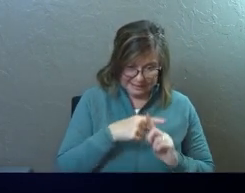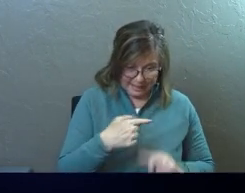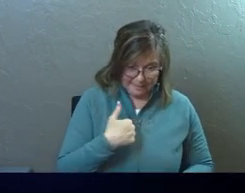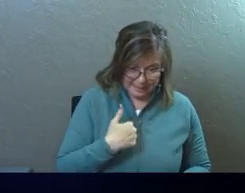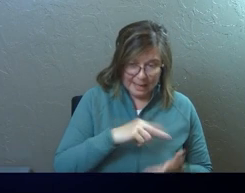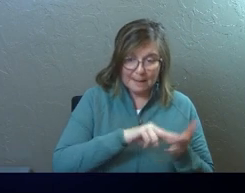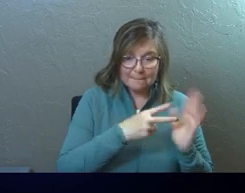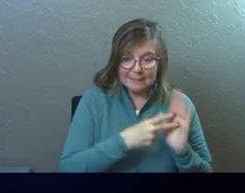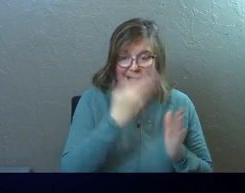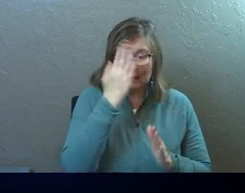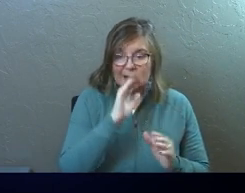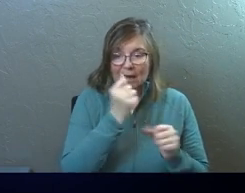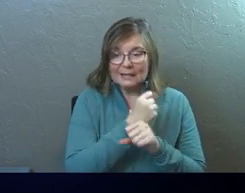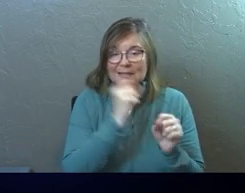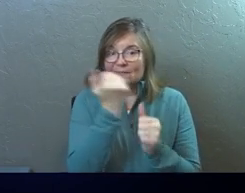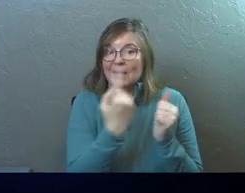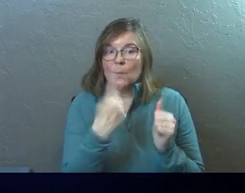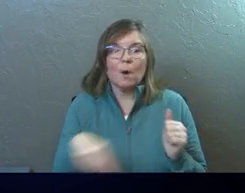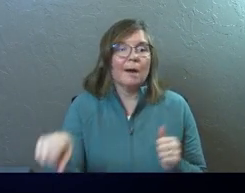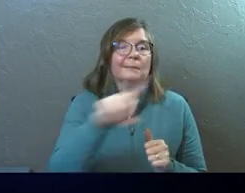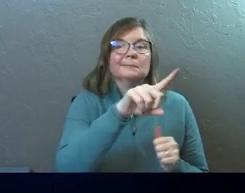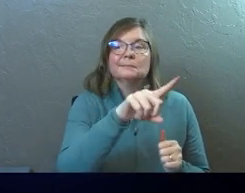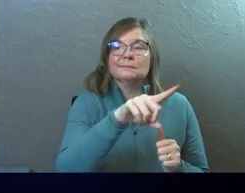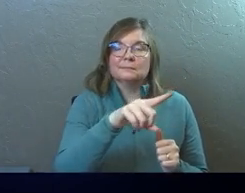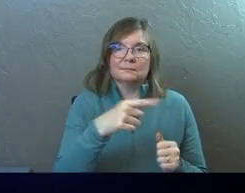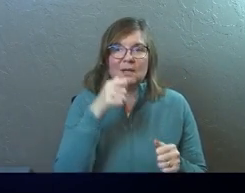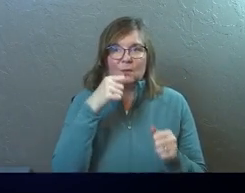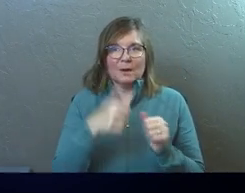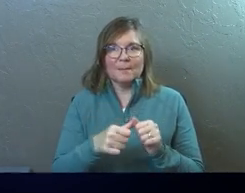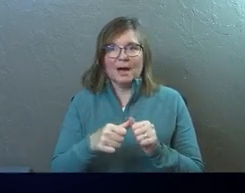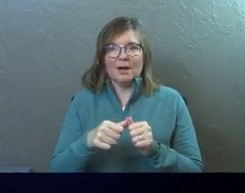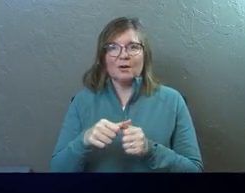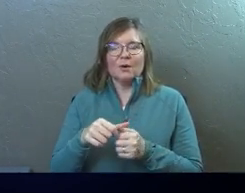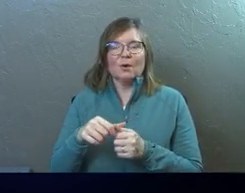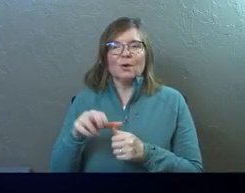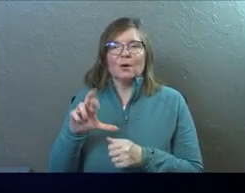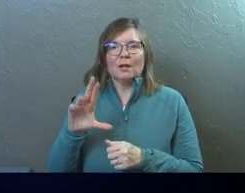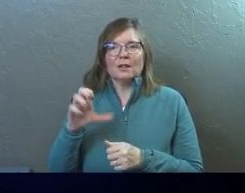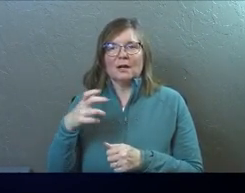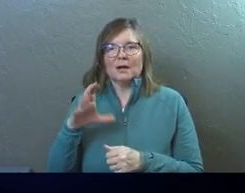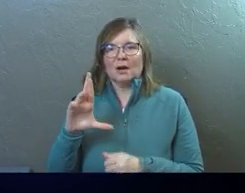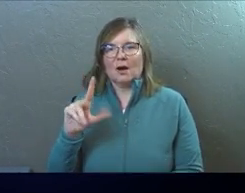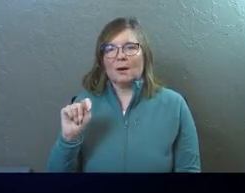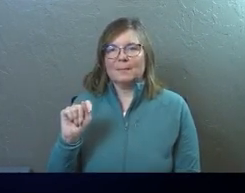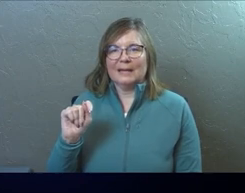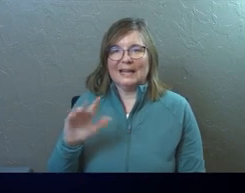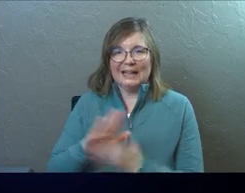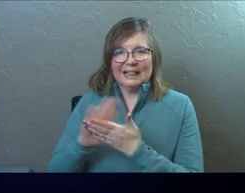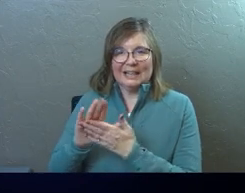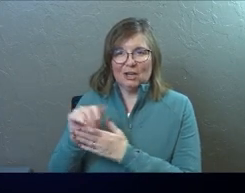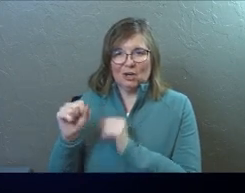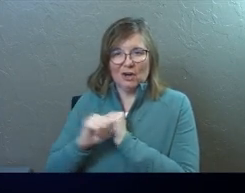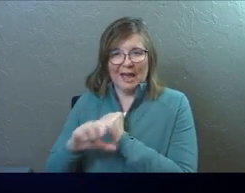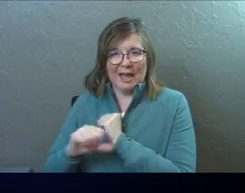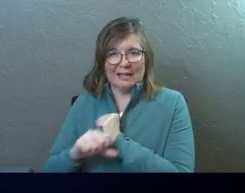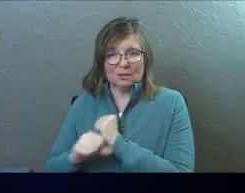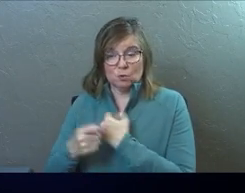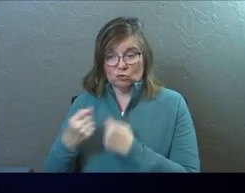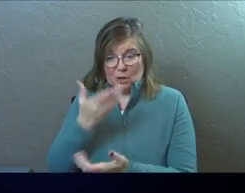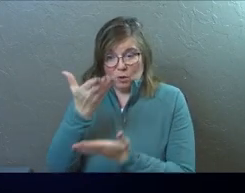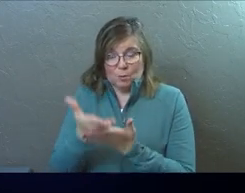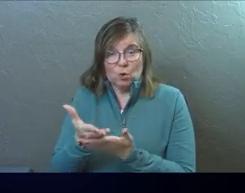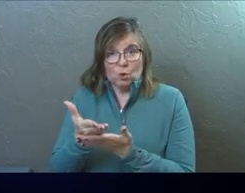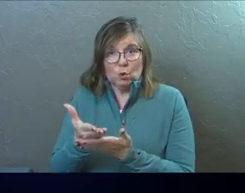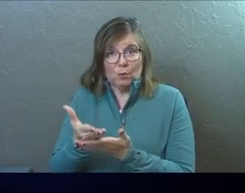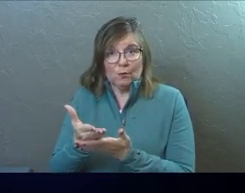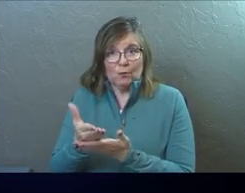can save anybody. It reminds me of those carpet cleaner ads. Have you ever seen those? Where it's like they're trying to prove that their carpet